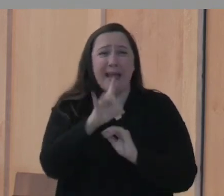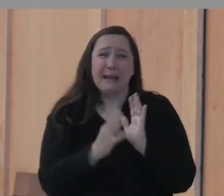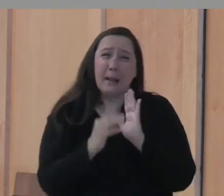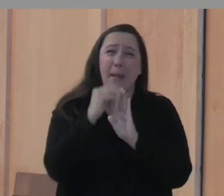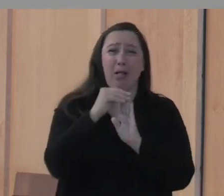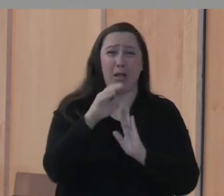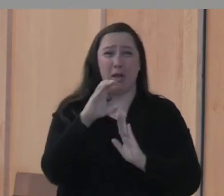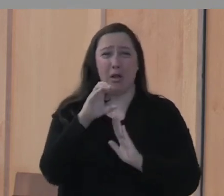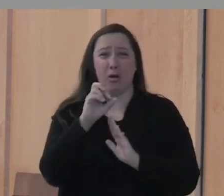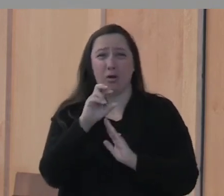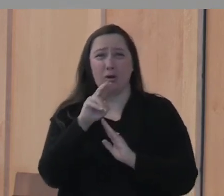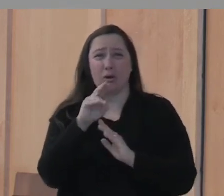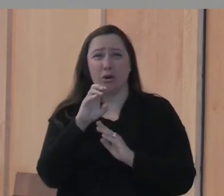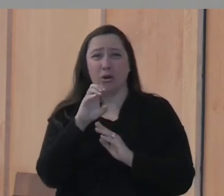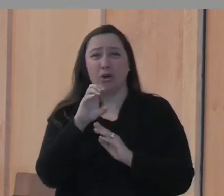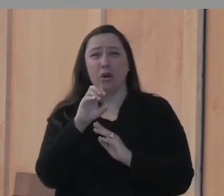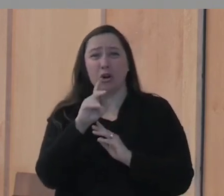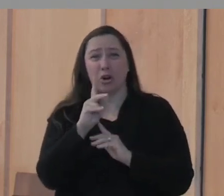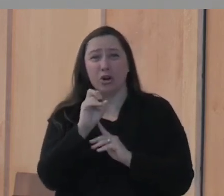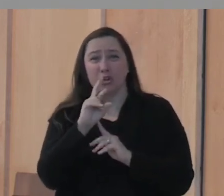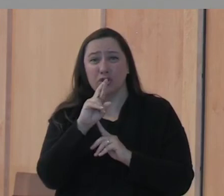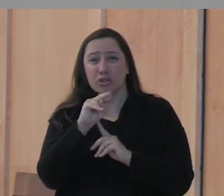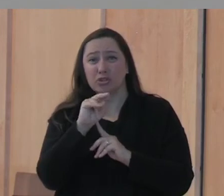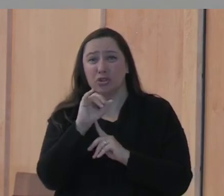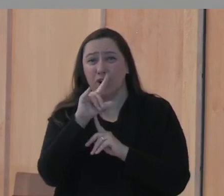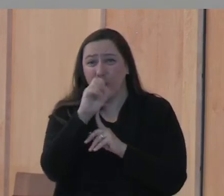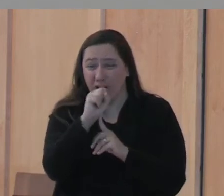kernels to come back out of that same acre of good soil.